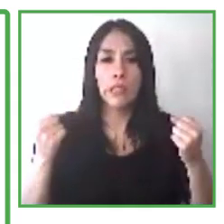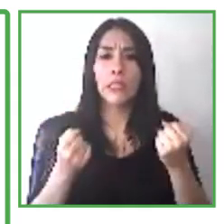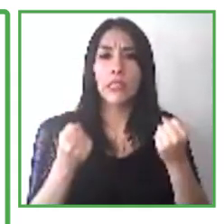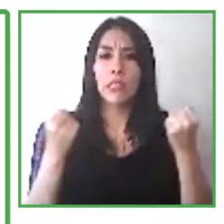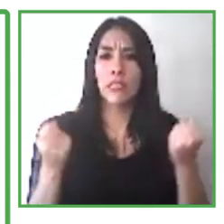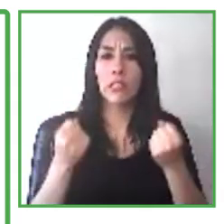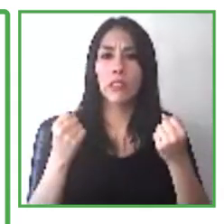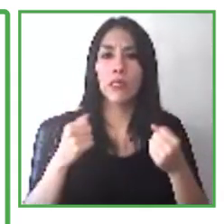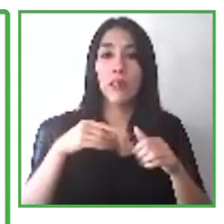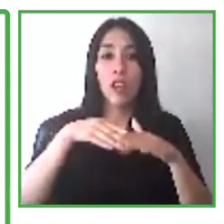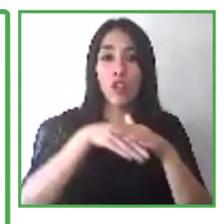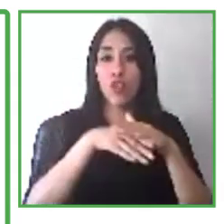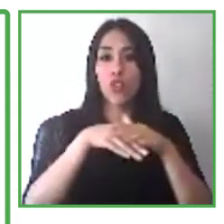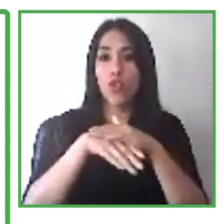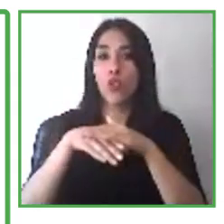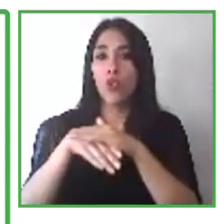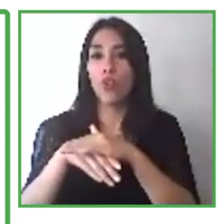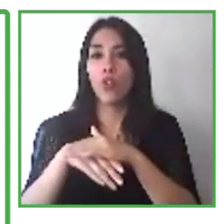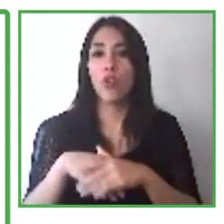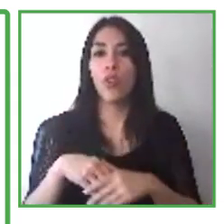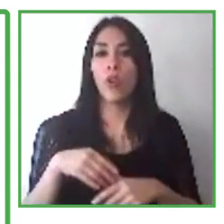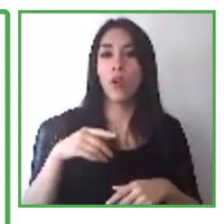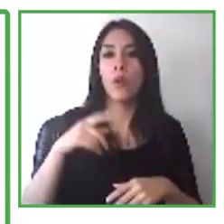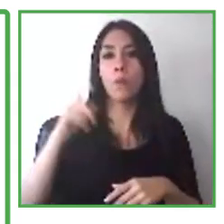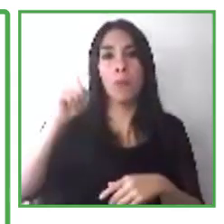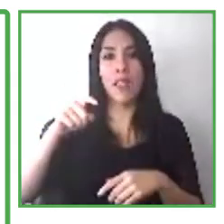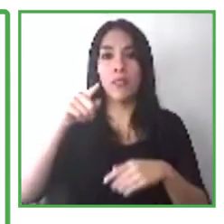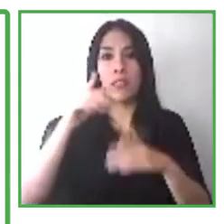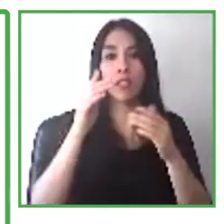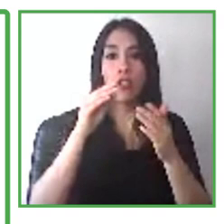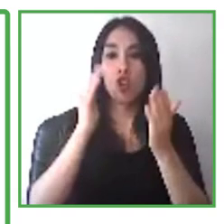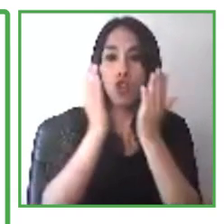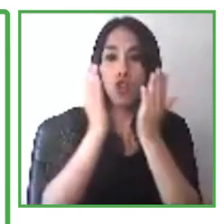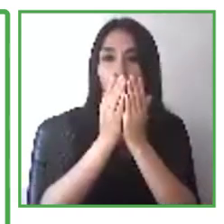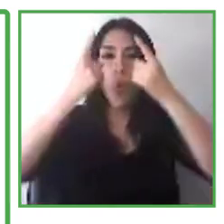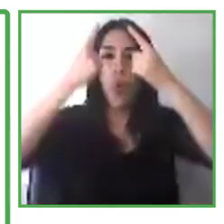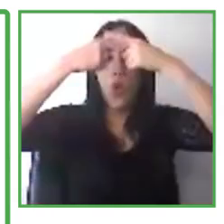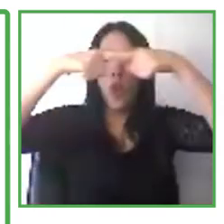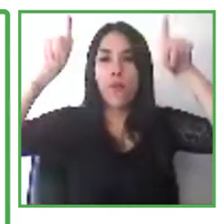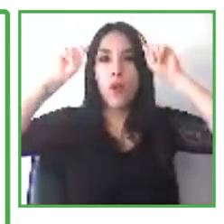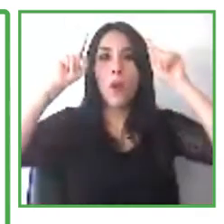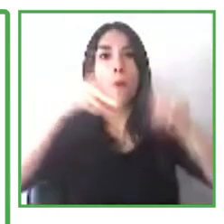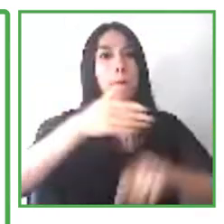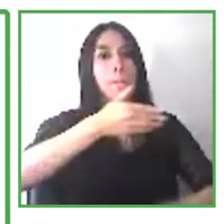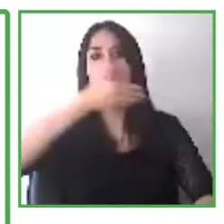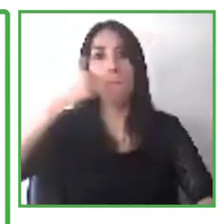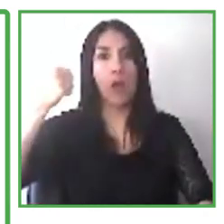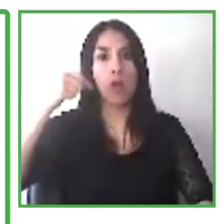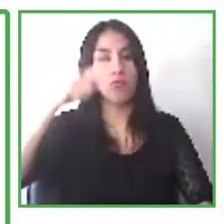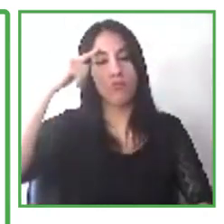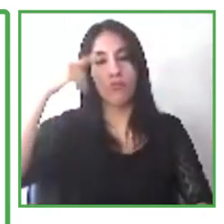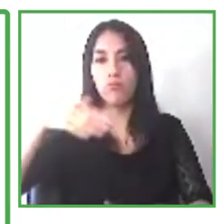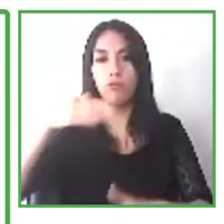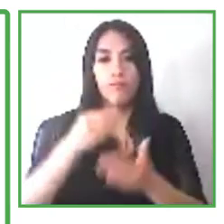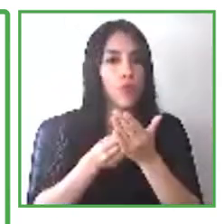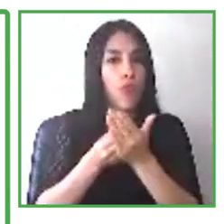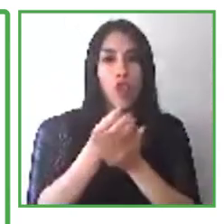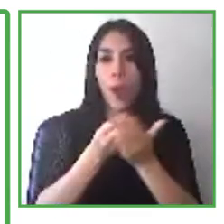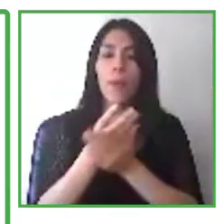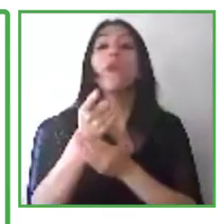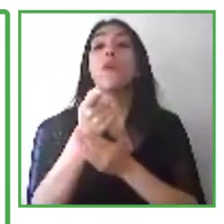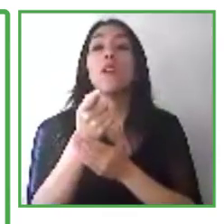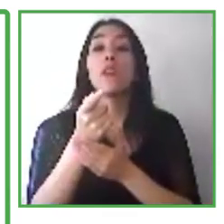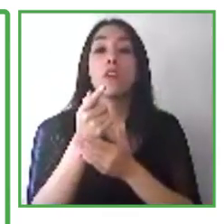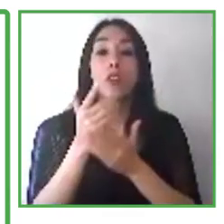best path forward. And so that is also one of the four types of economic and educational opportunities that we aim to promote.